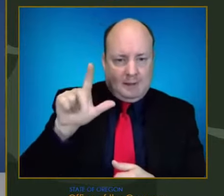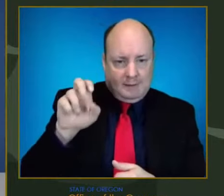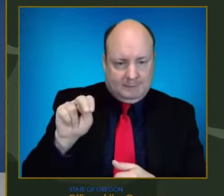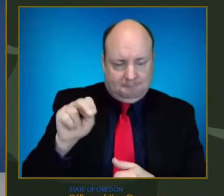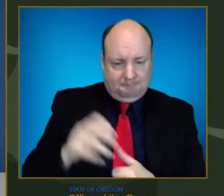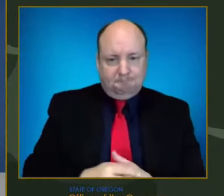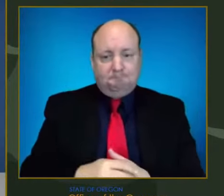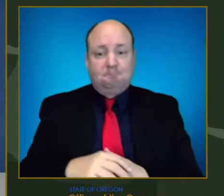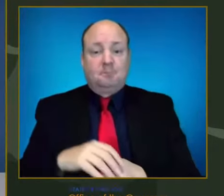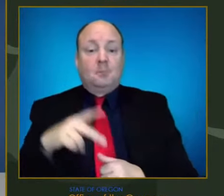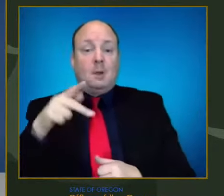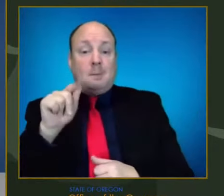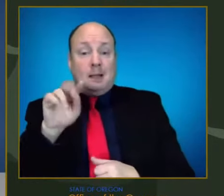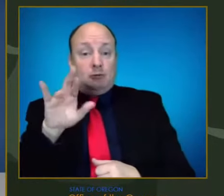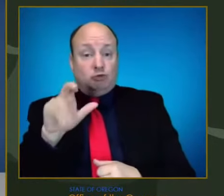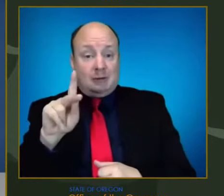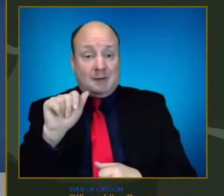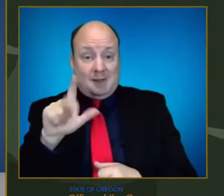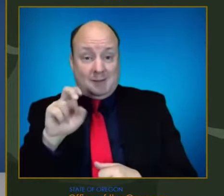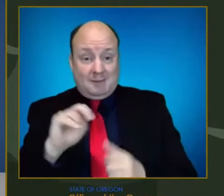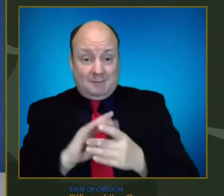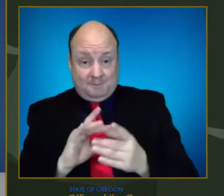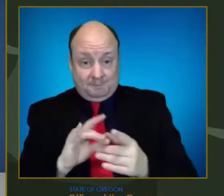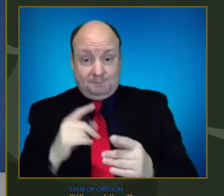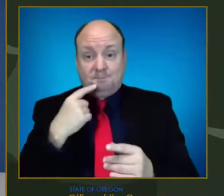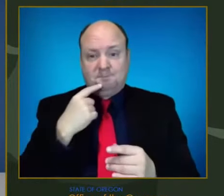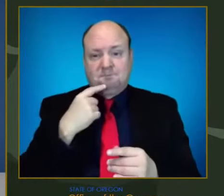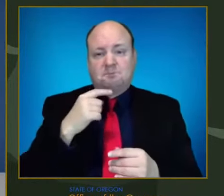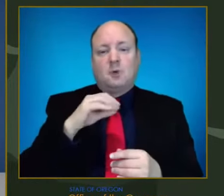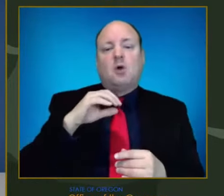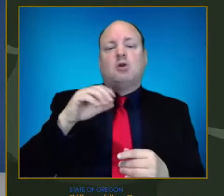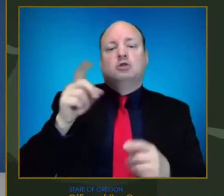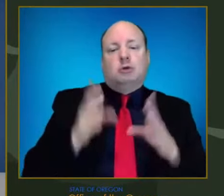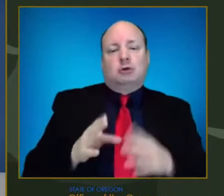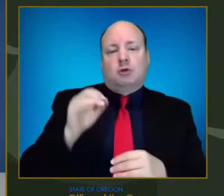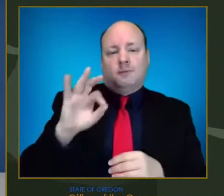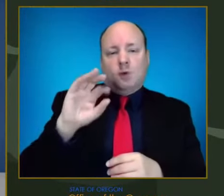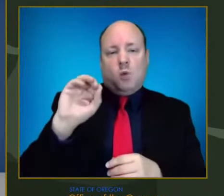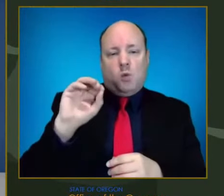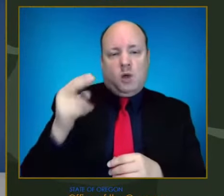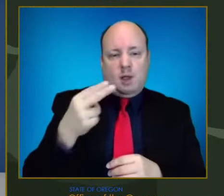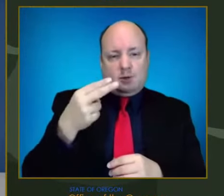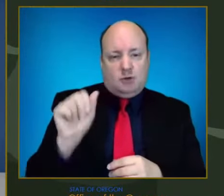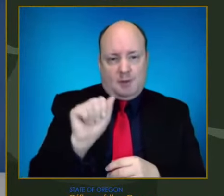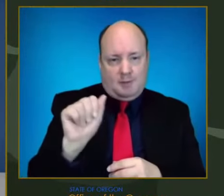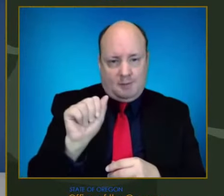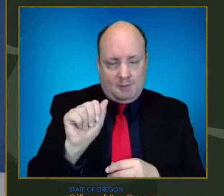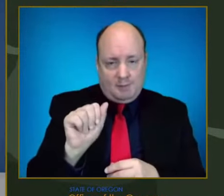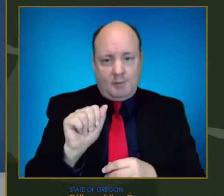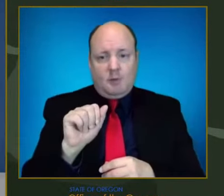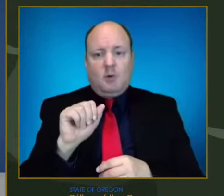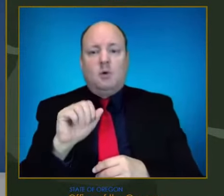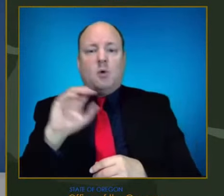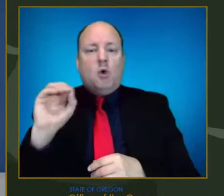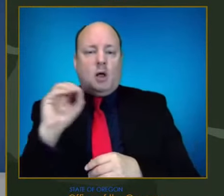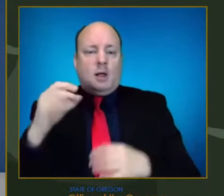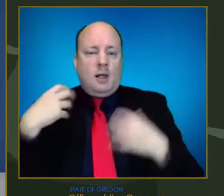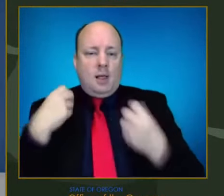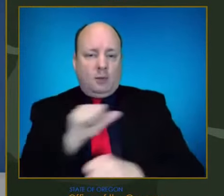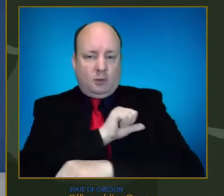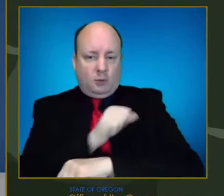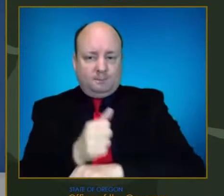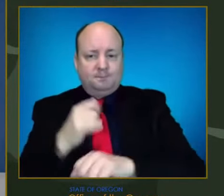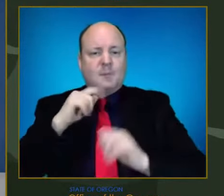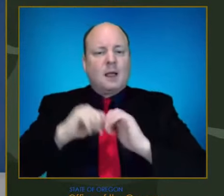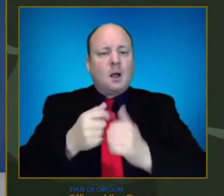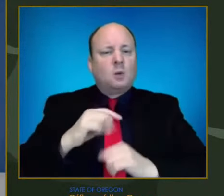Allen, Director of the Oregon Health Authority. I want to talk about what OHA is doing to protect people against the Omicron variant, expand booster